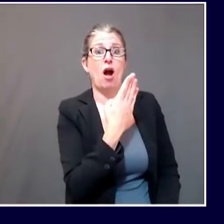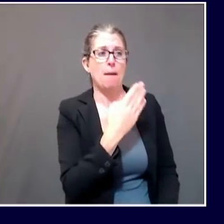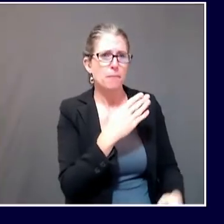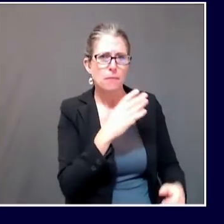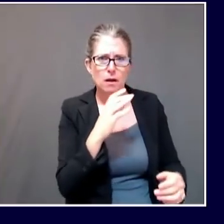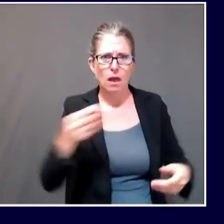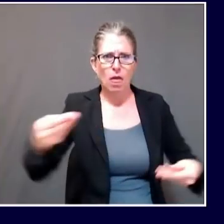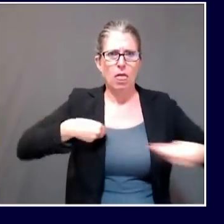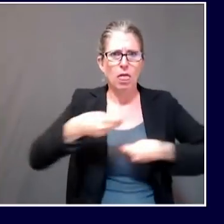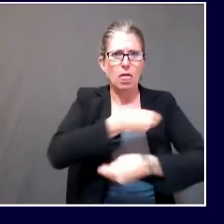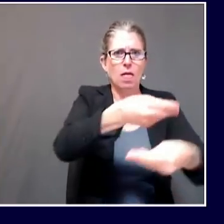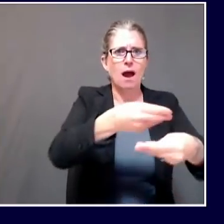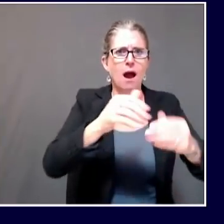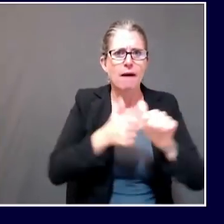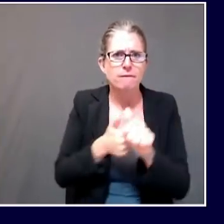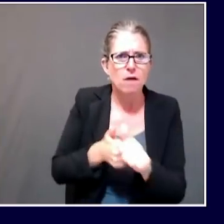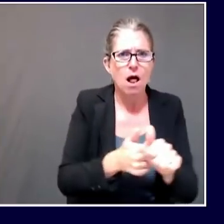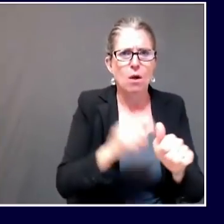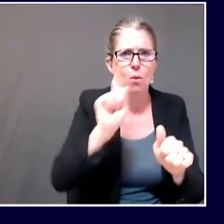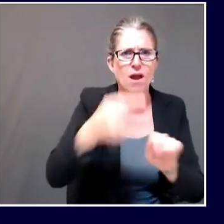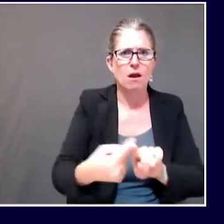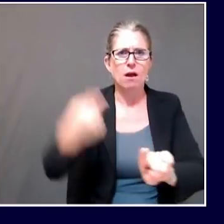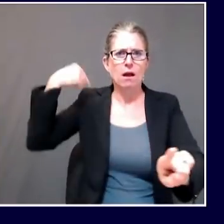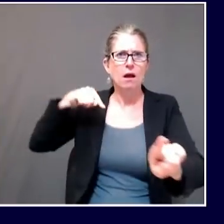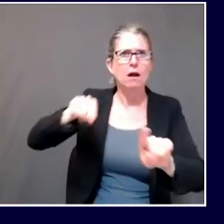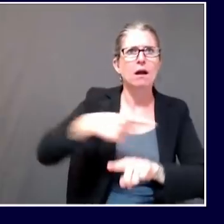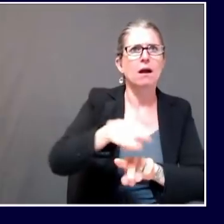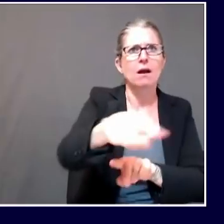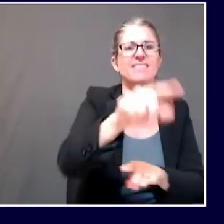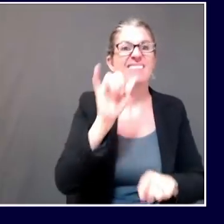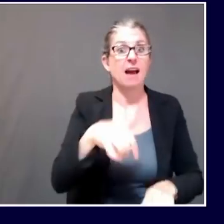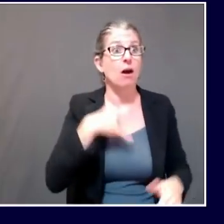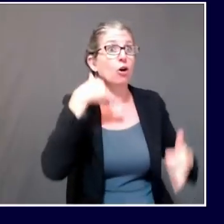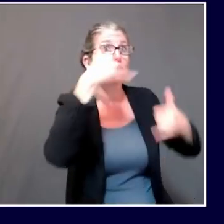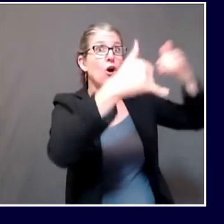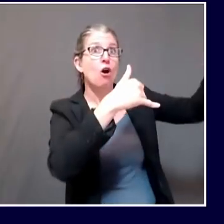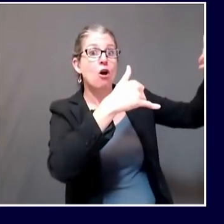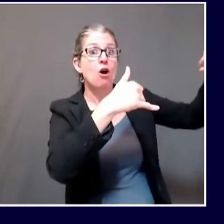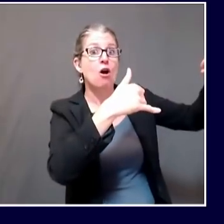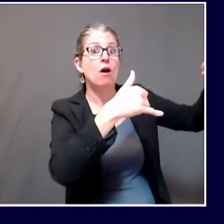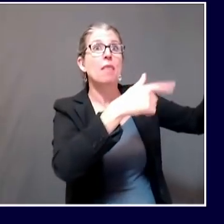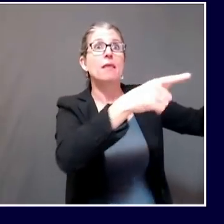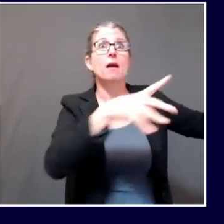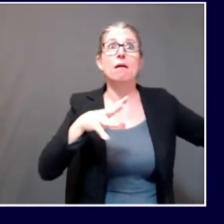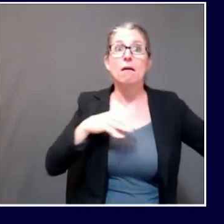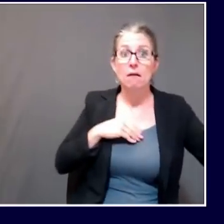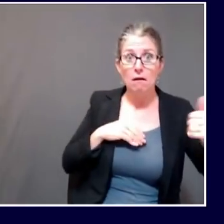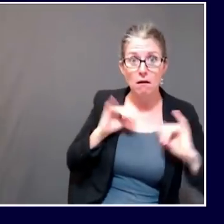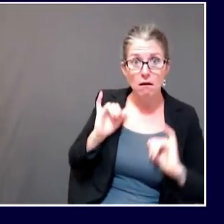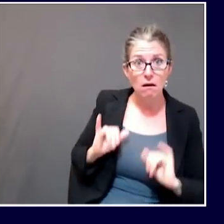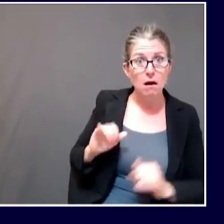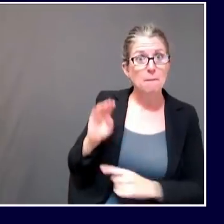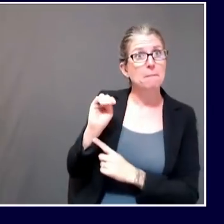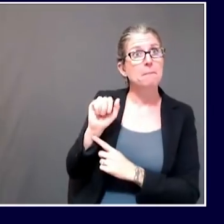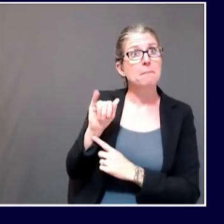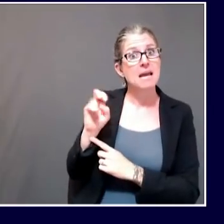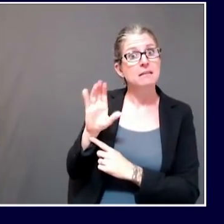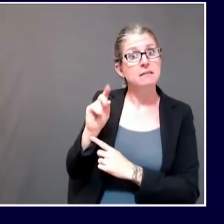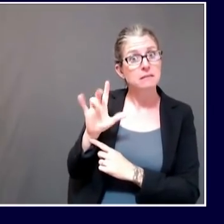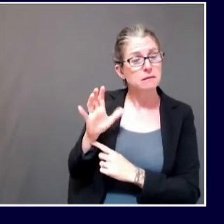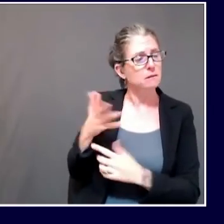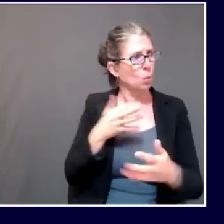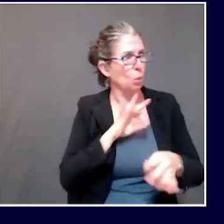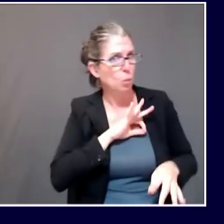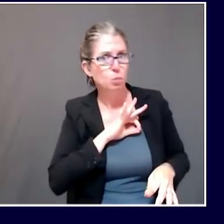It entails trusting them with information about who you've been in contact with. And I'm thankful that we've had that degree of trust here in Maine.